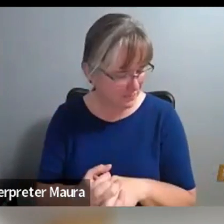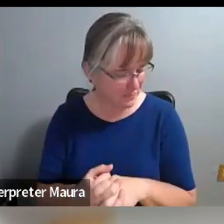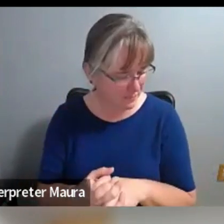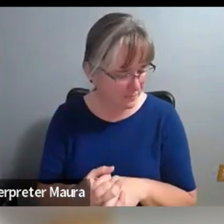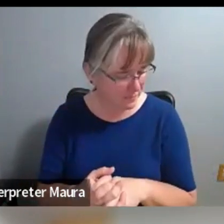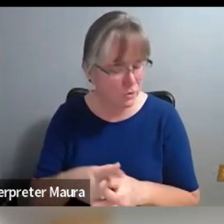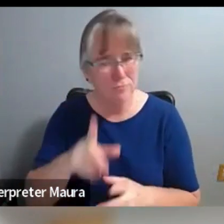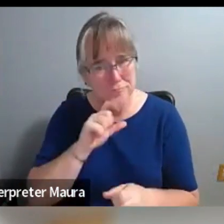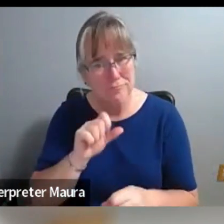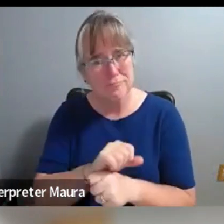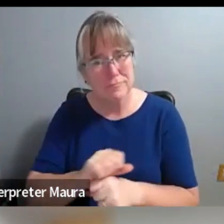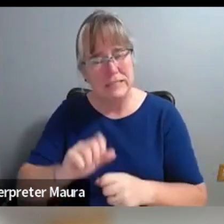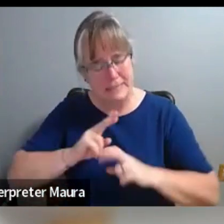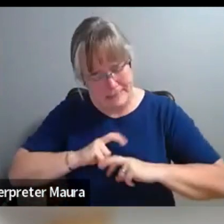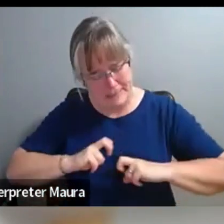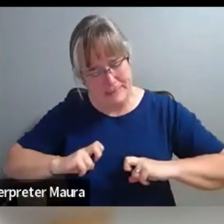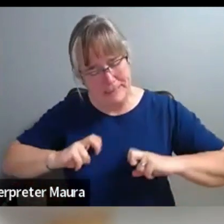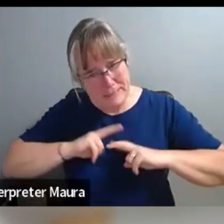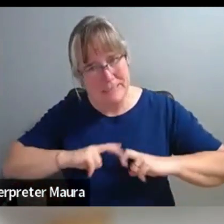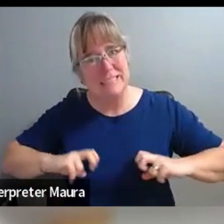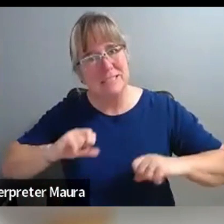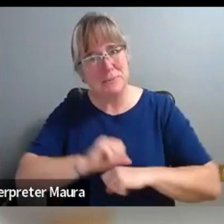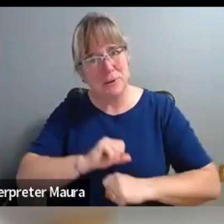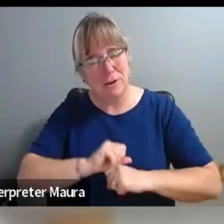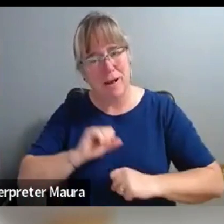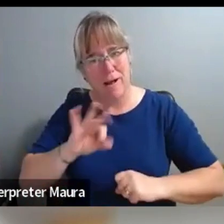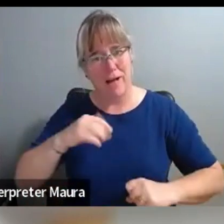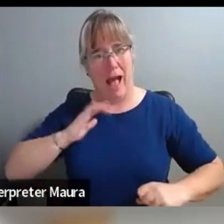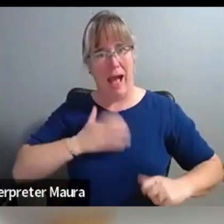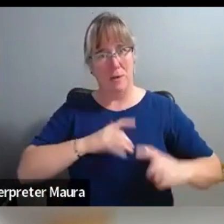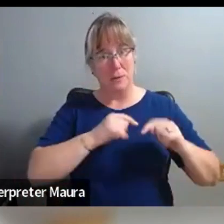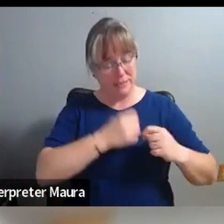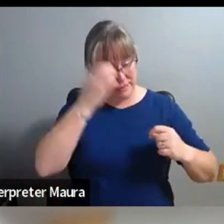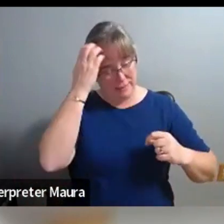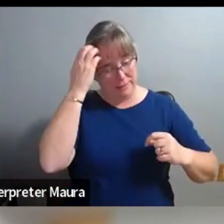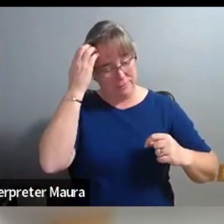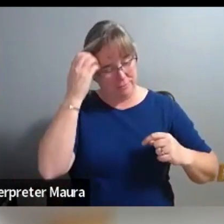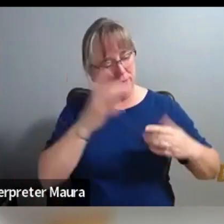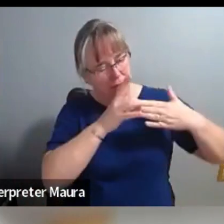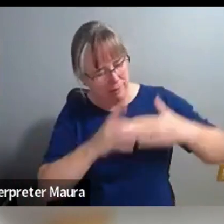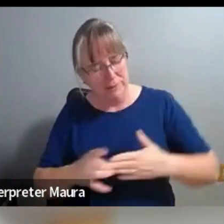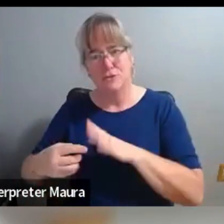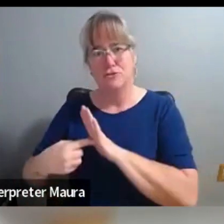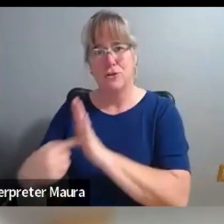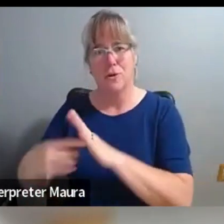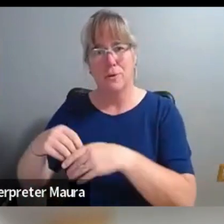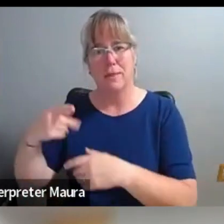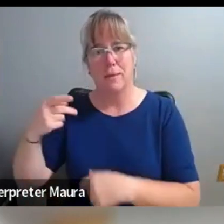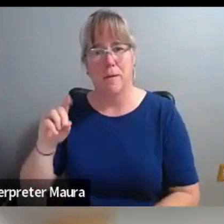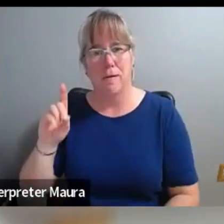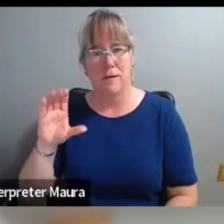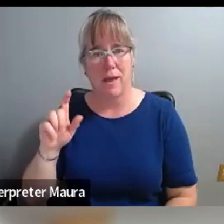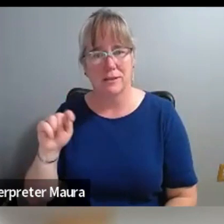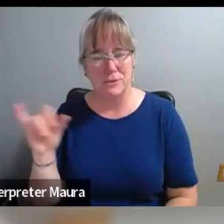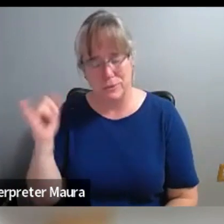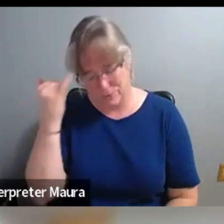authentic work internally kind of ended up in this creative expression. So that's one thing I